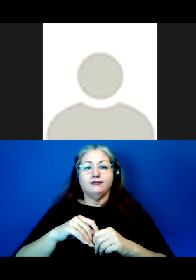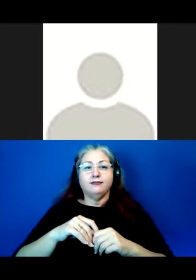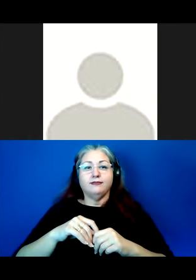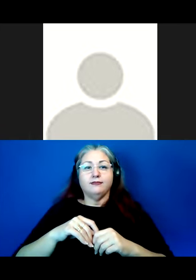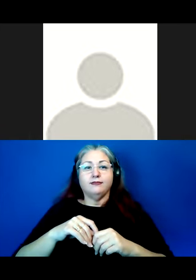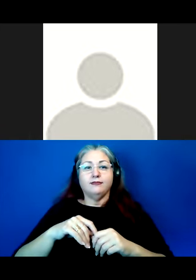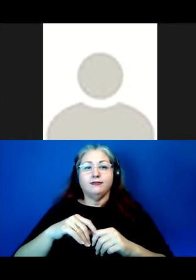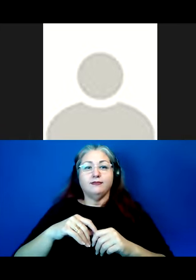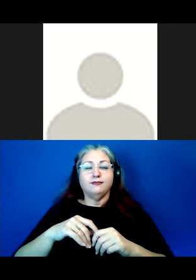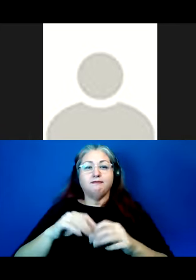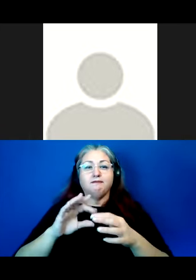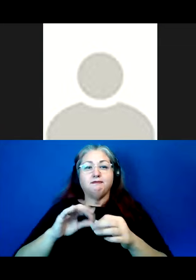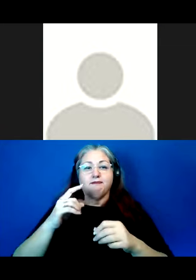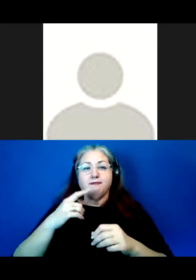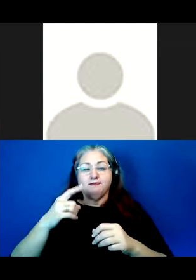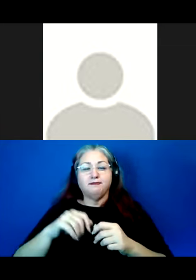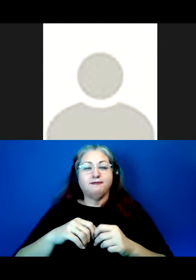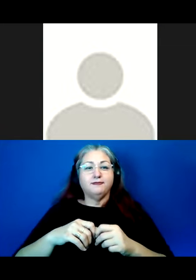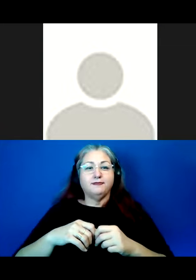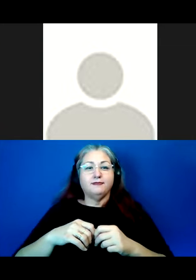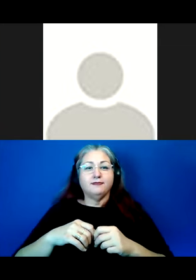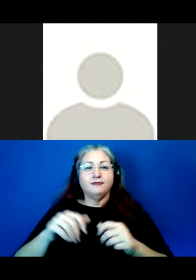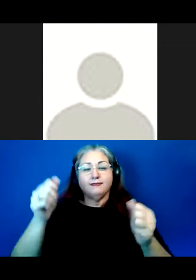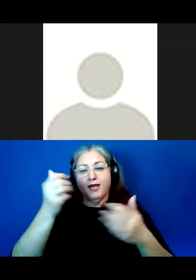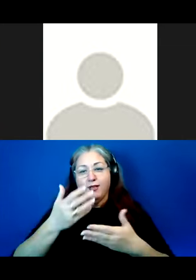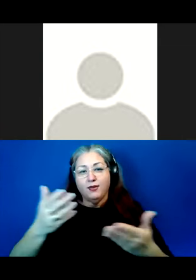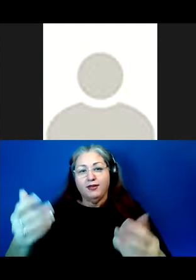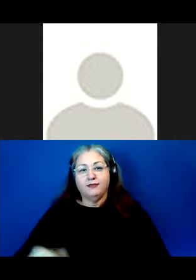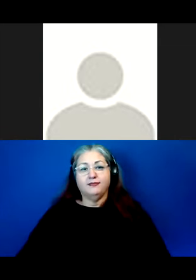. . . . Mokouhoa noia e hoipuai. Aloha.